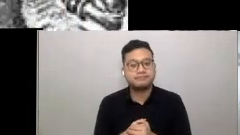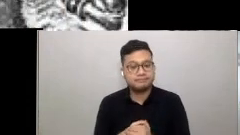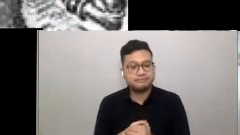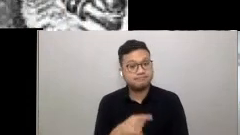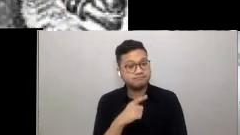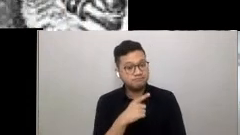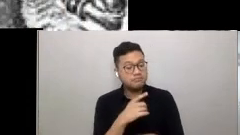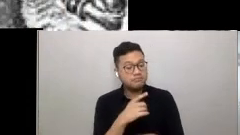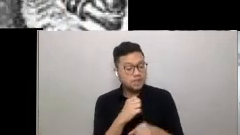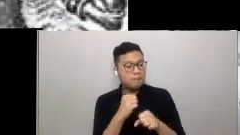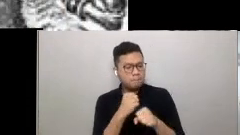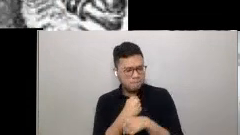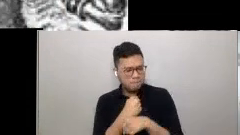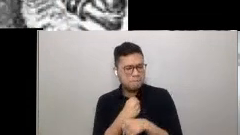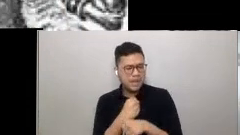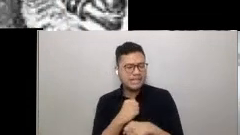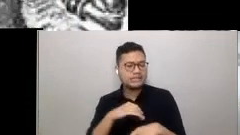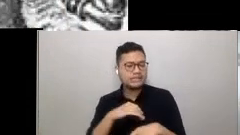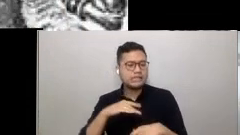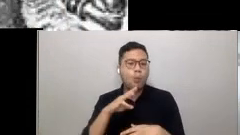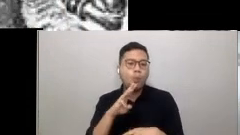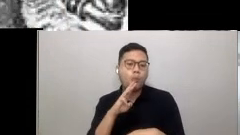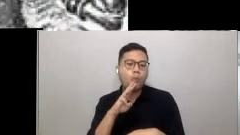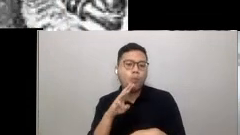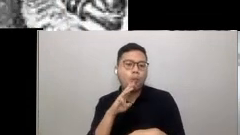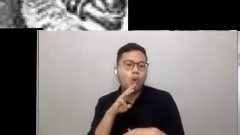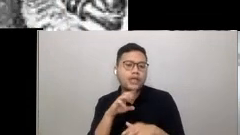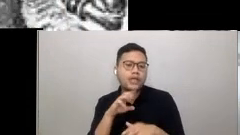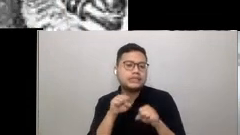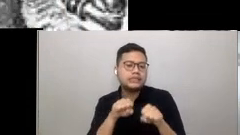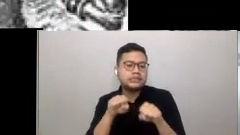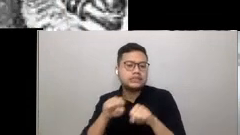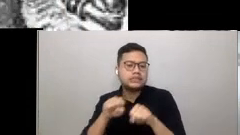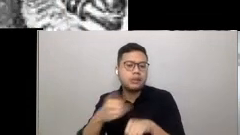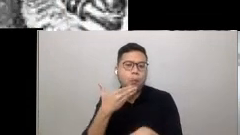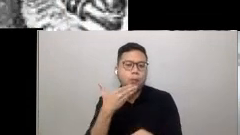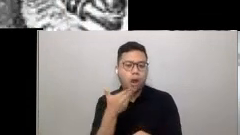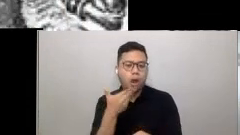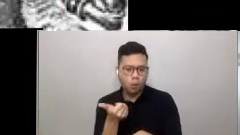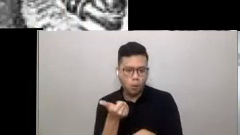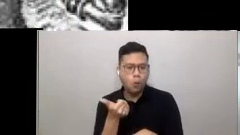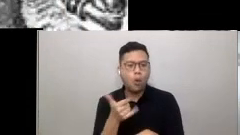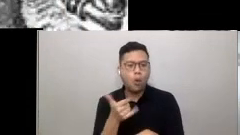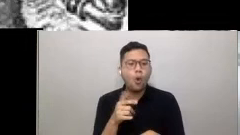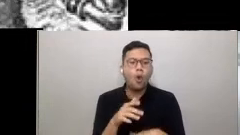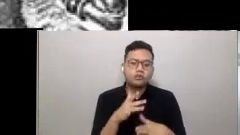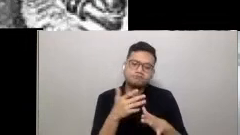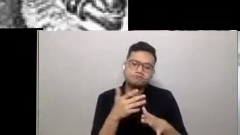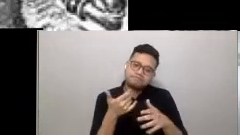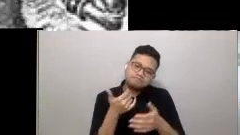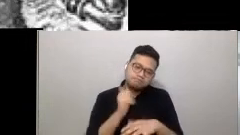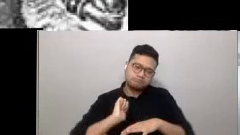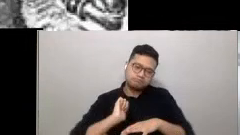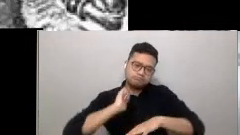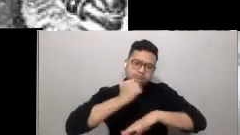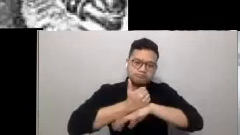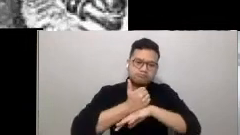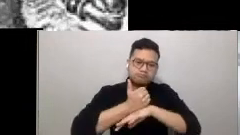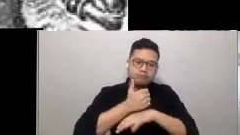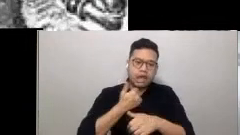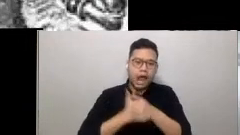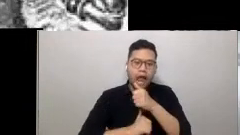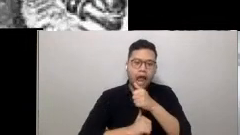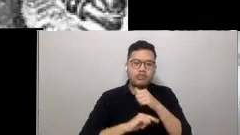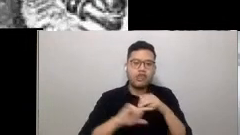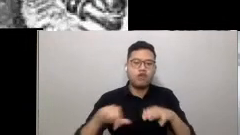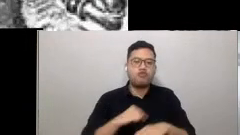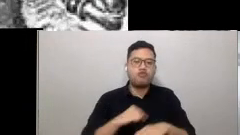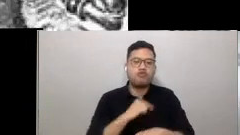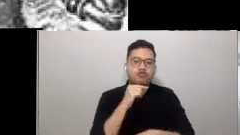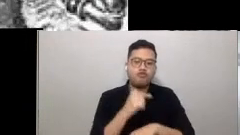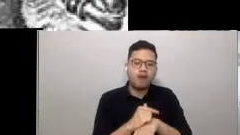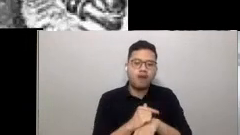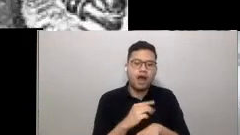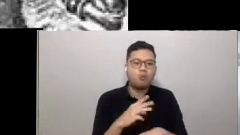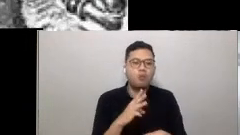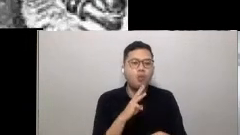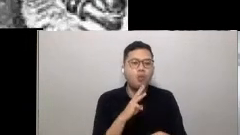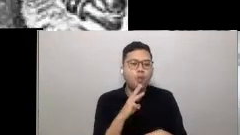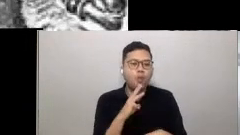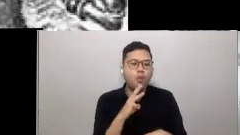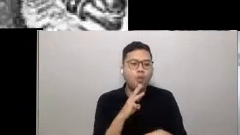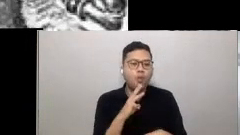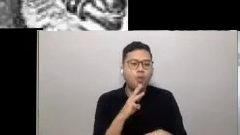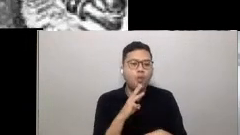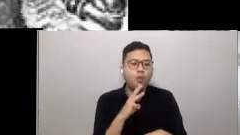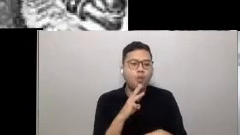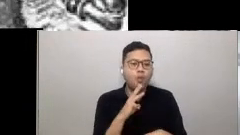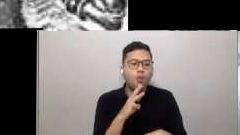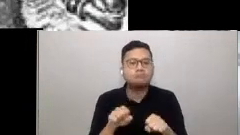led to infrastructural initiatives such as the installation of underground water systems. London responded to the outbreak through